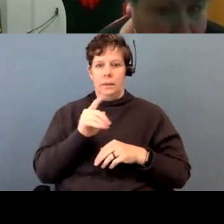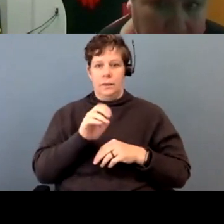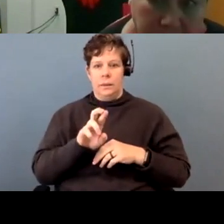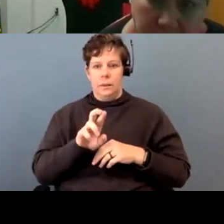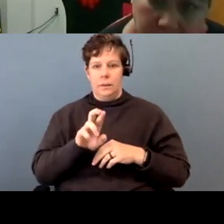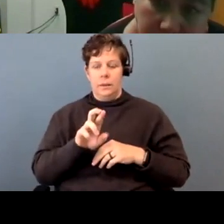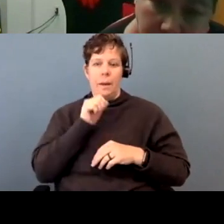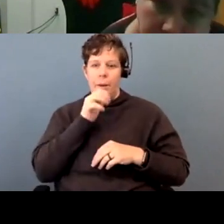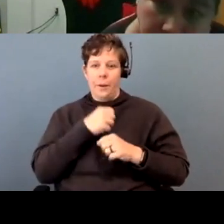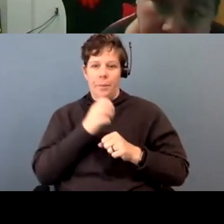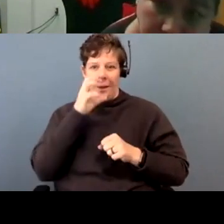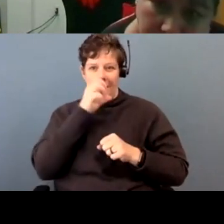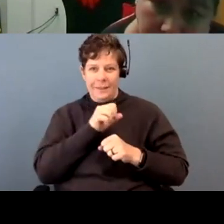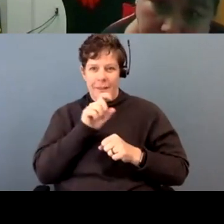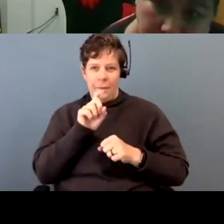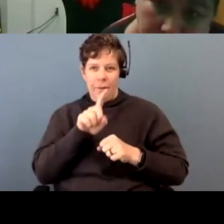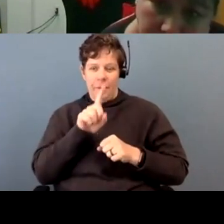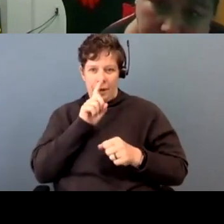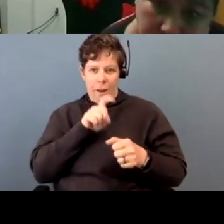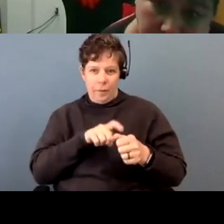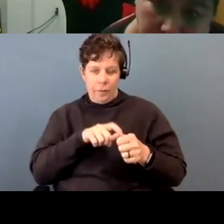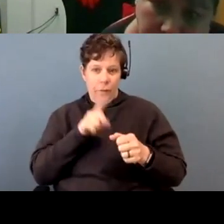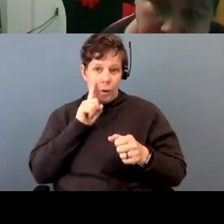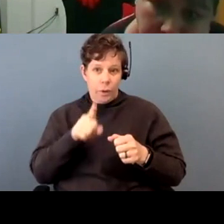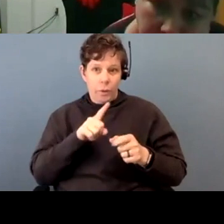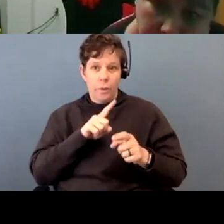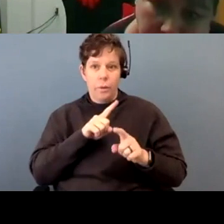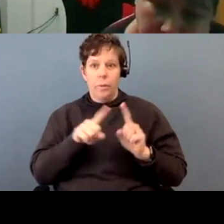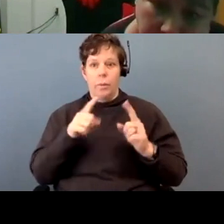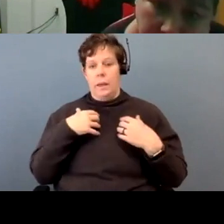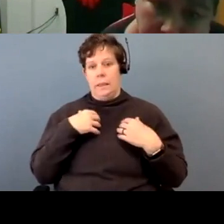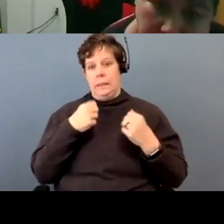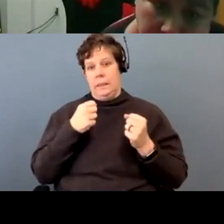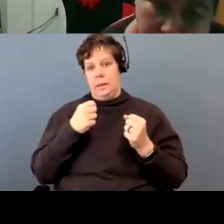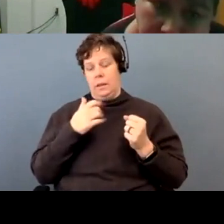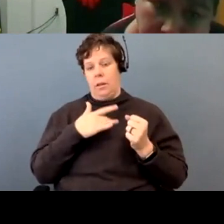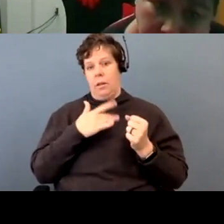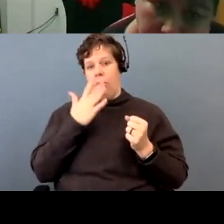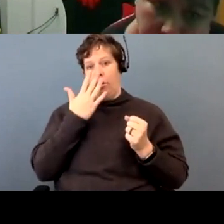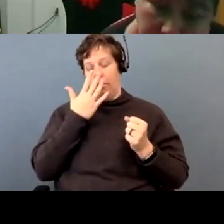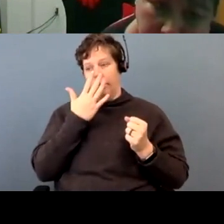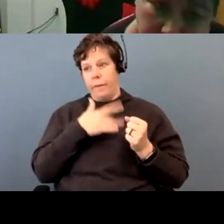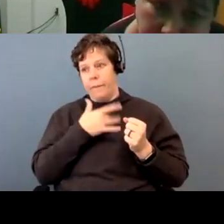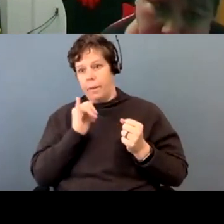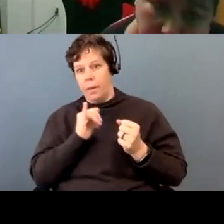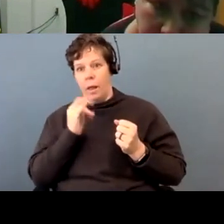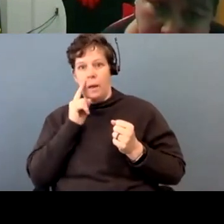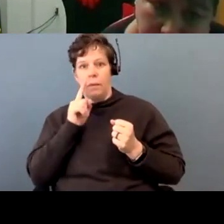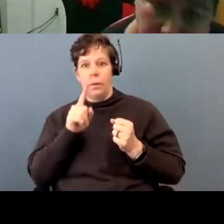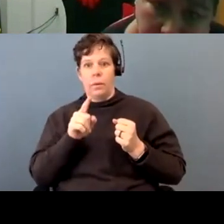assumptions, but I hope that this question isn't intrusive for you, but what does, what does healing look and feel like, is that even, uh,